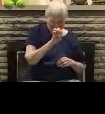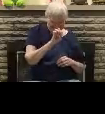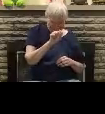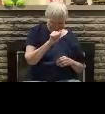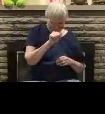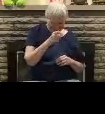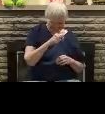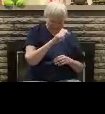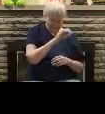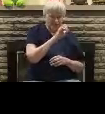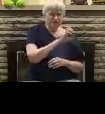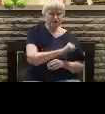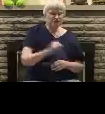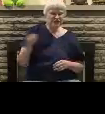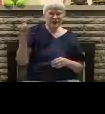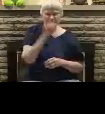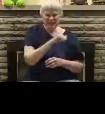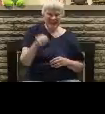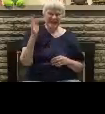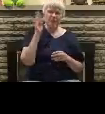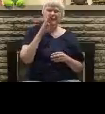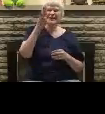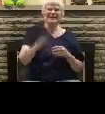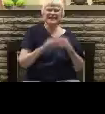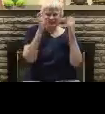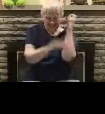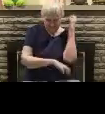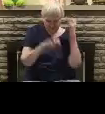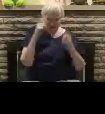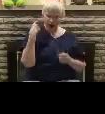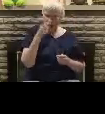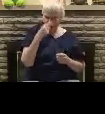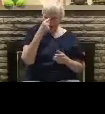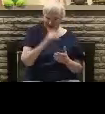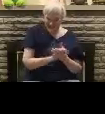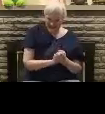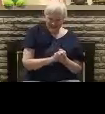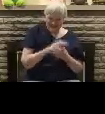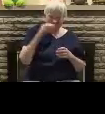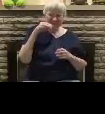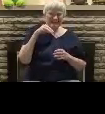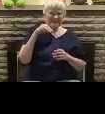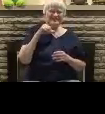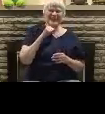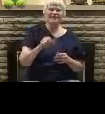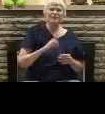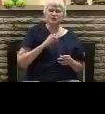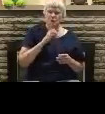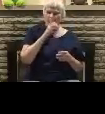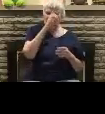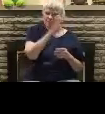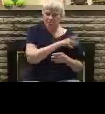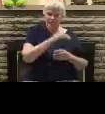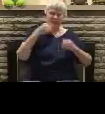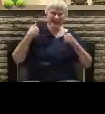happens? Verse 12 Read it. That they all might be damned who believed not the truth but had pleasure in